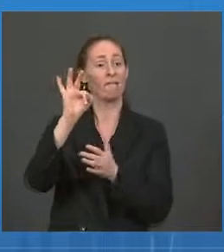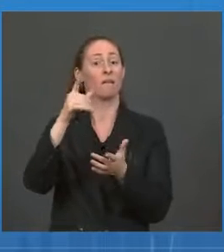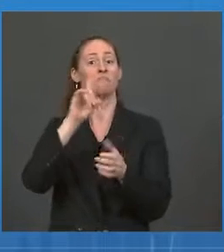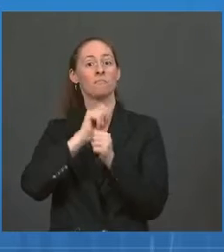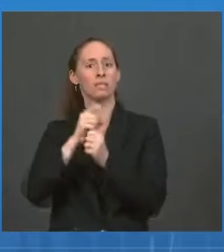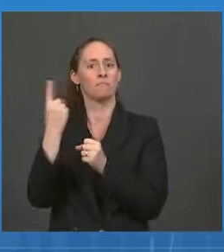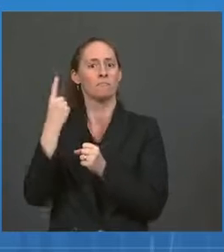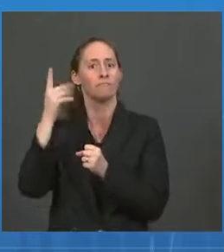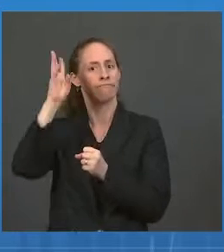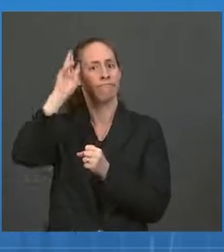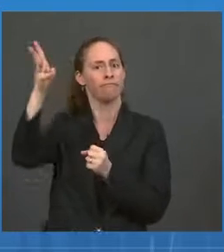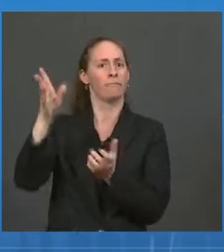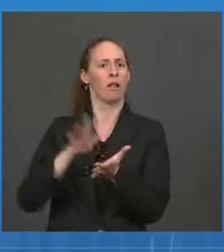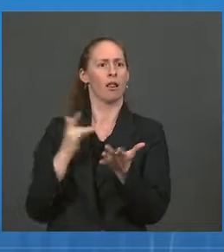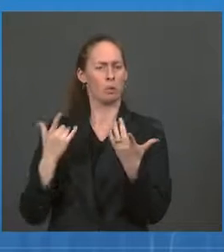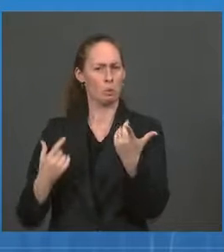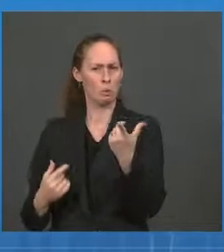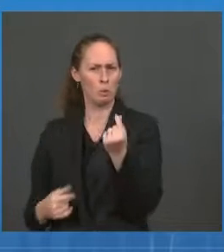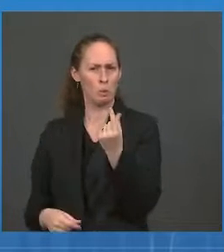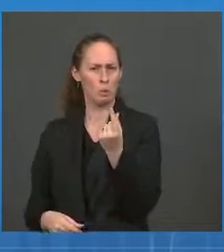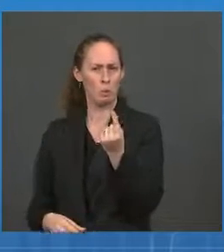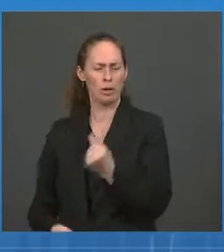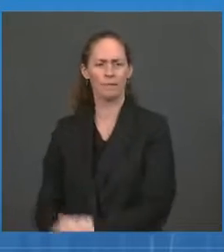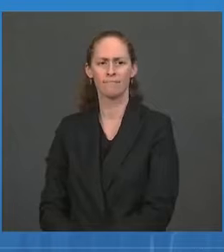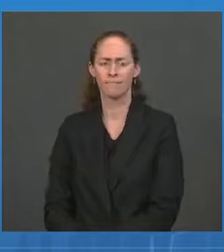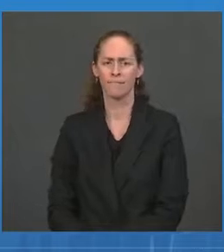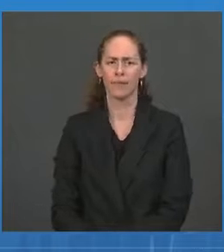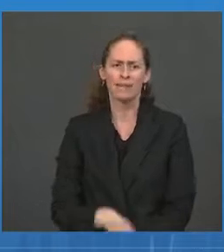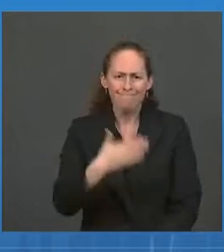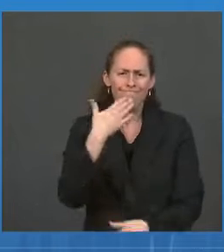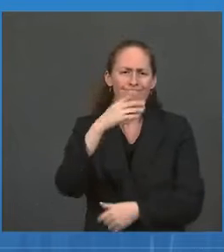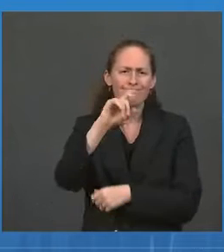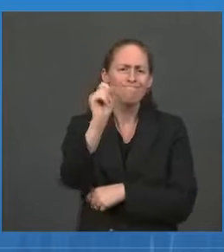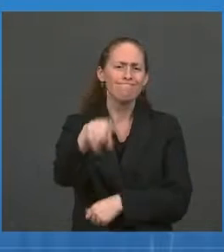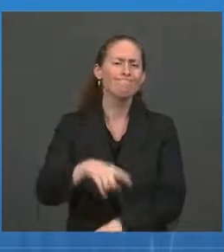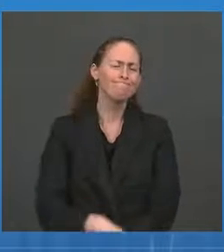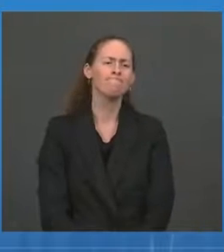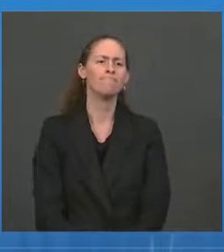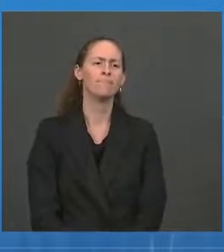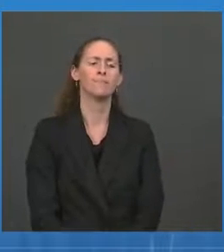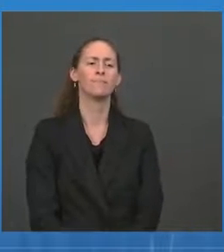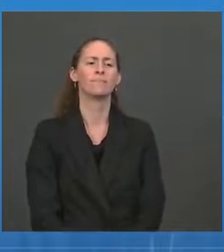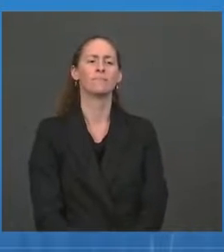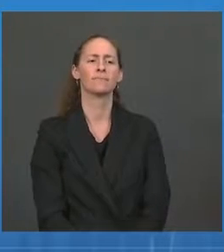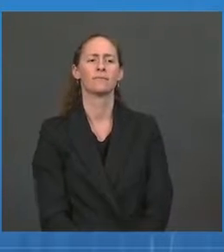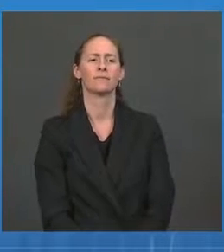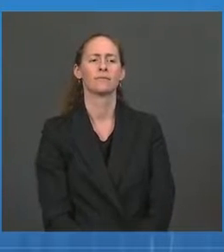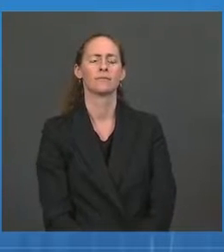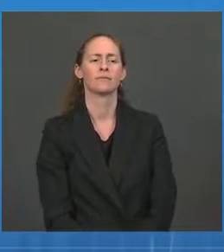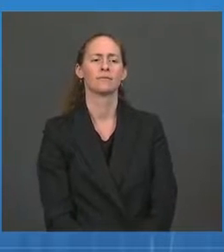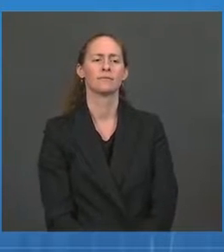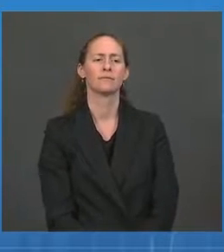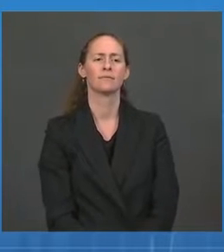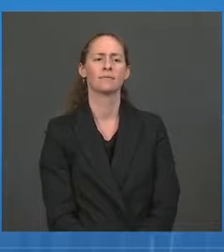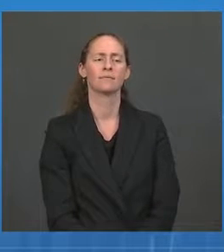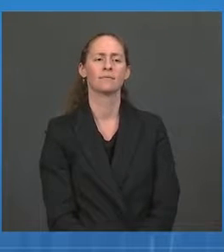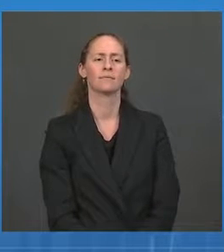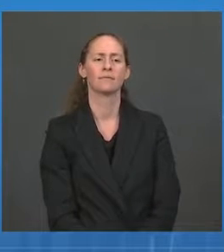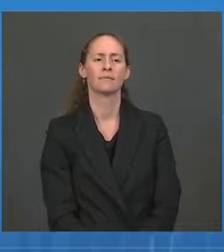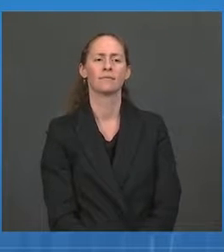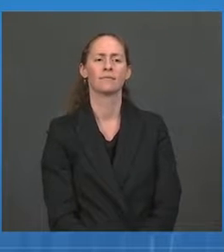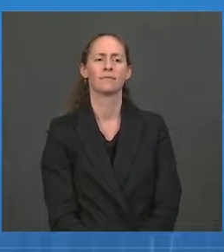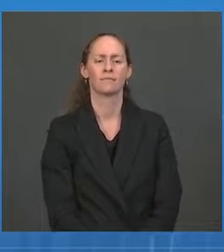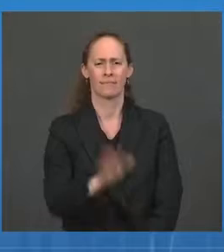Sure. Well, Maureen, thanks for the question. You know, that question, that answer I gave was in response to a question that was raised about exemptions.